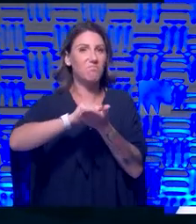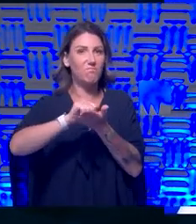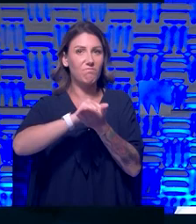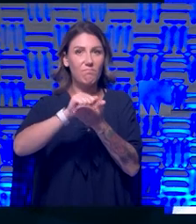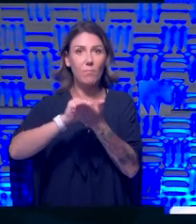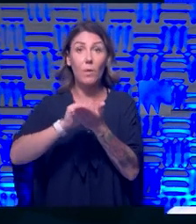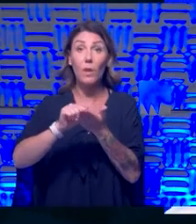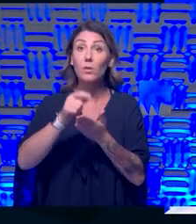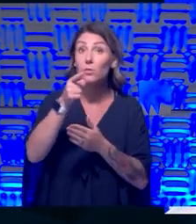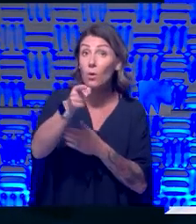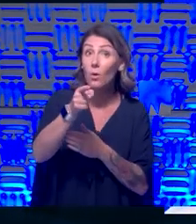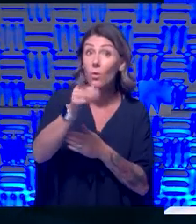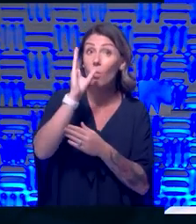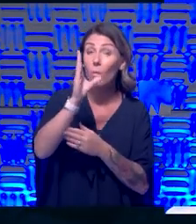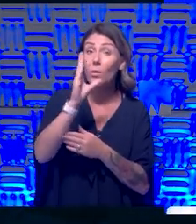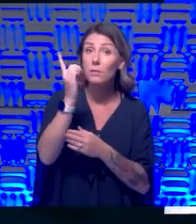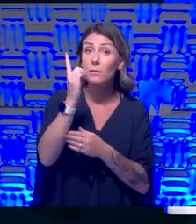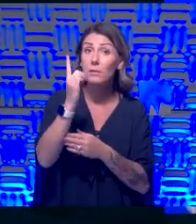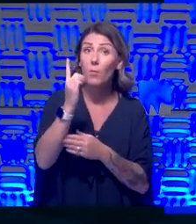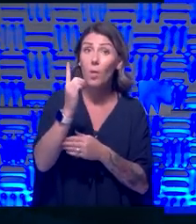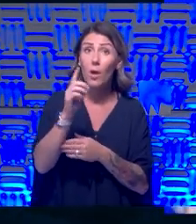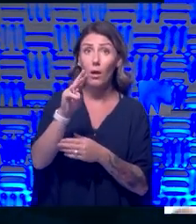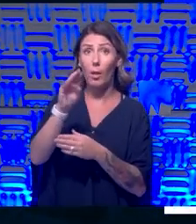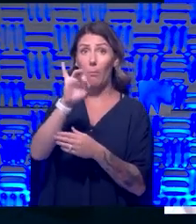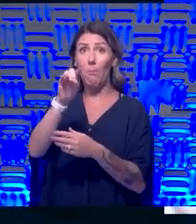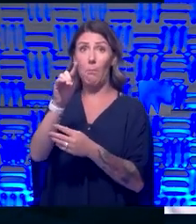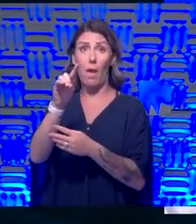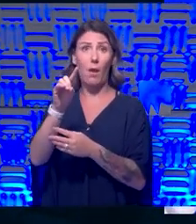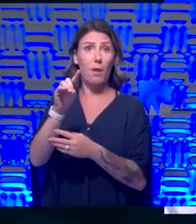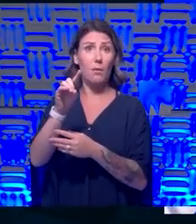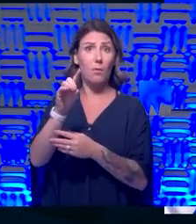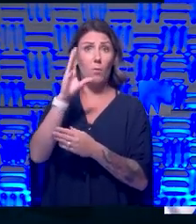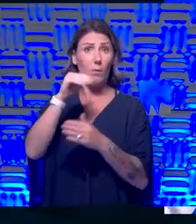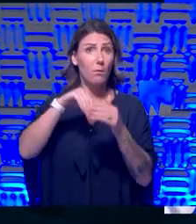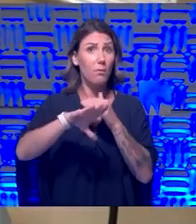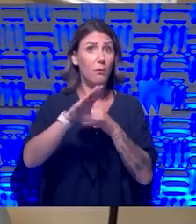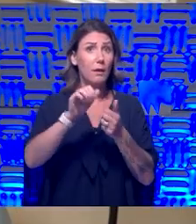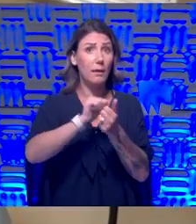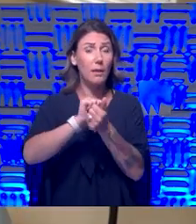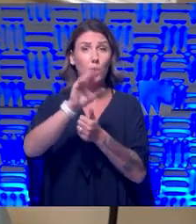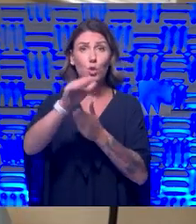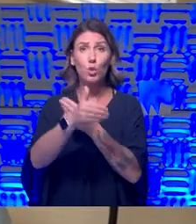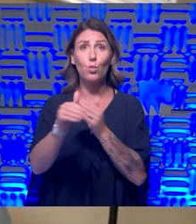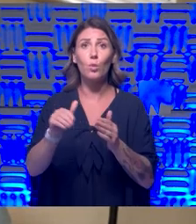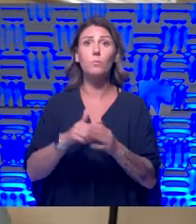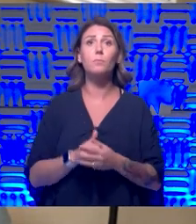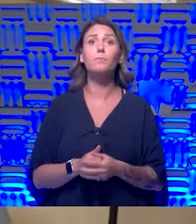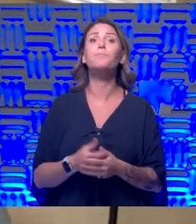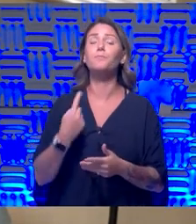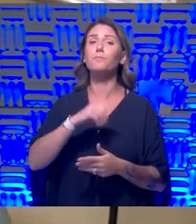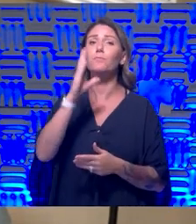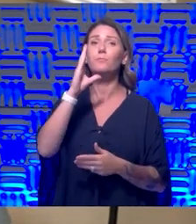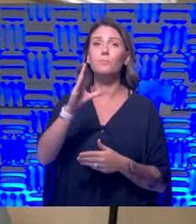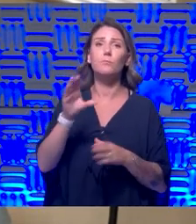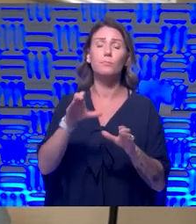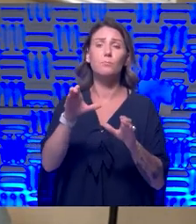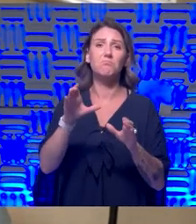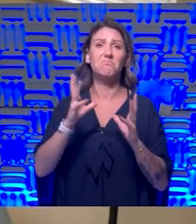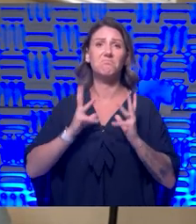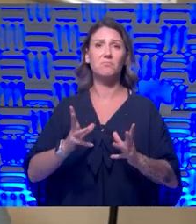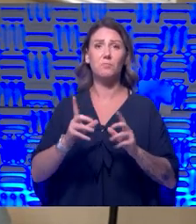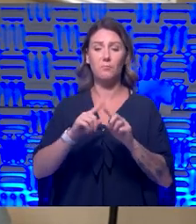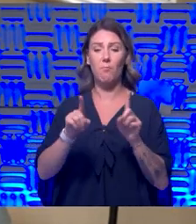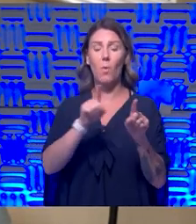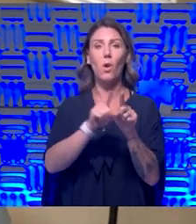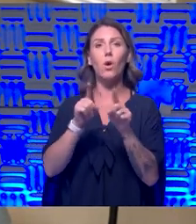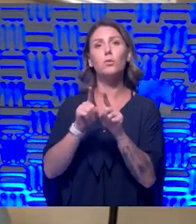all those things. So he's not going to have some of the maid come in? Oh, are going have a maid come into your room, Dana? Yeah, we'll do the cleaning. But I also did bring Clorox